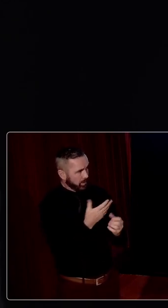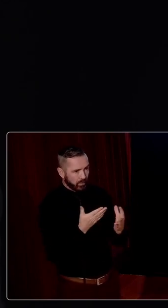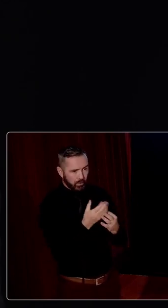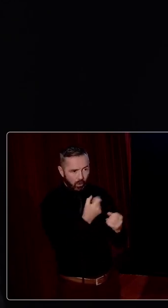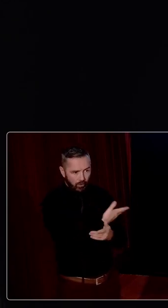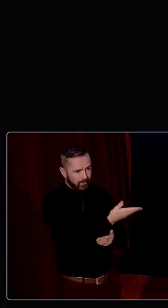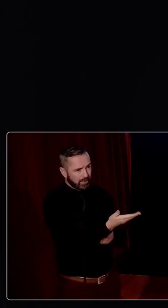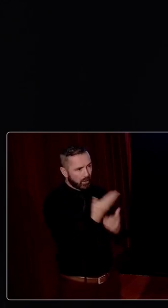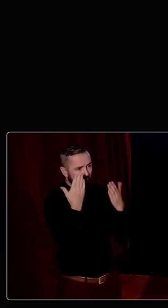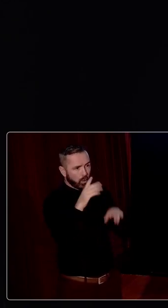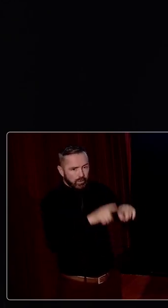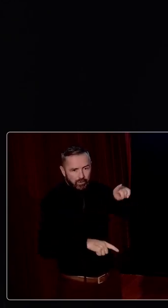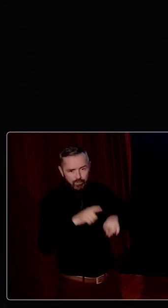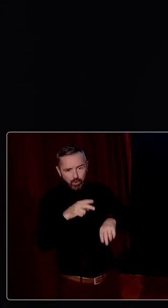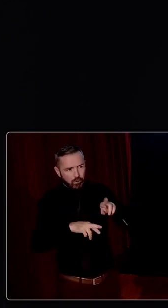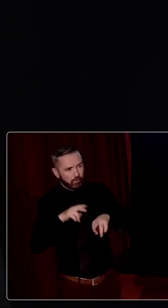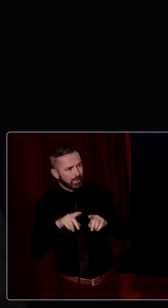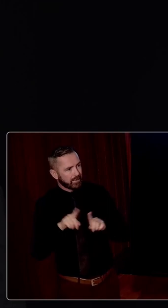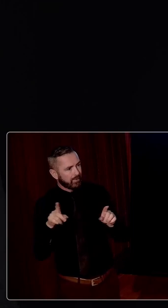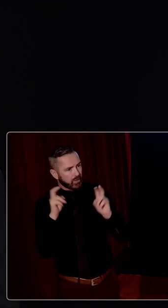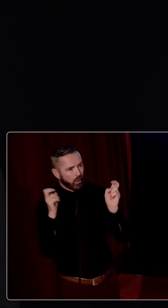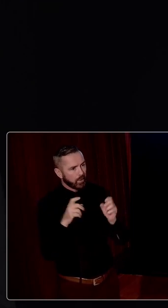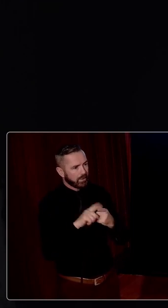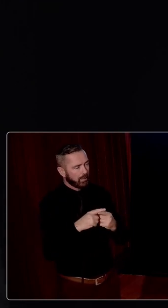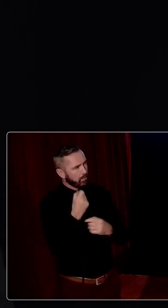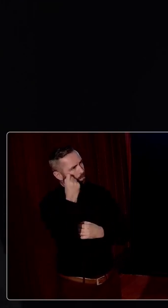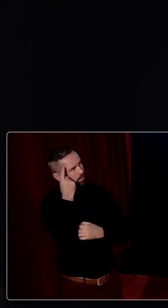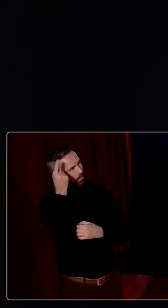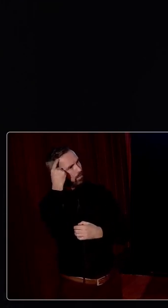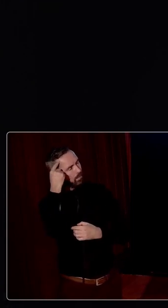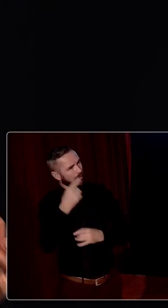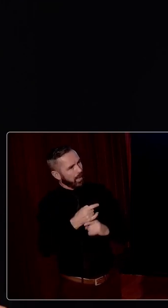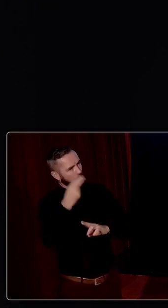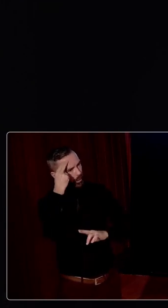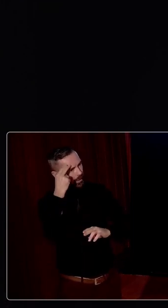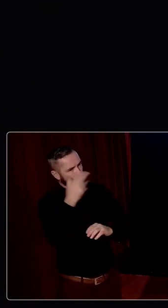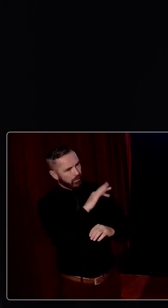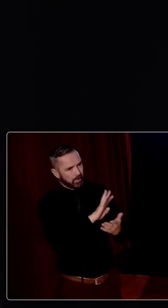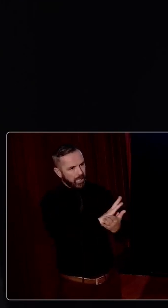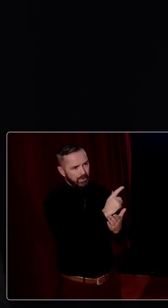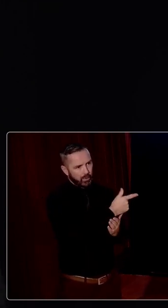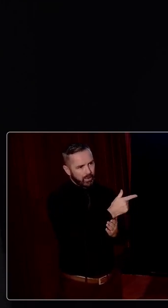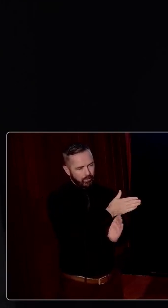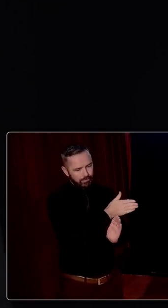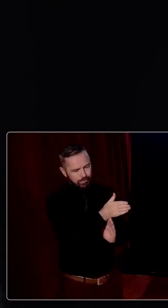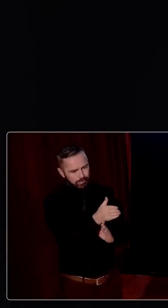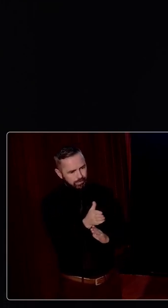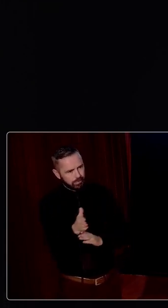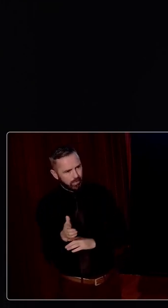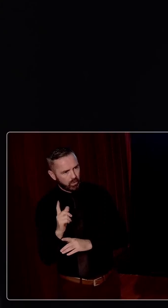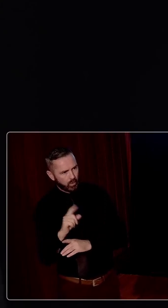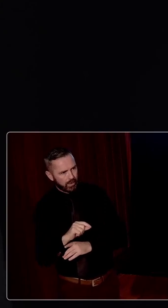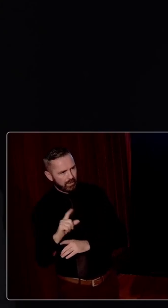and shown us a diverse range of topics which really enlighten our understanding and bring us from 1922 right the way